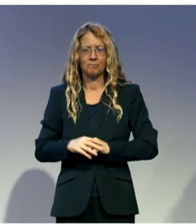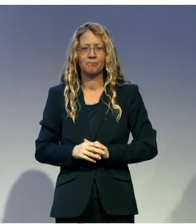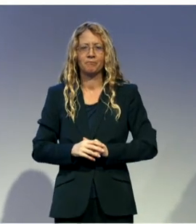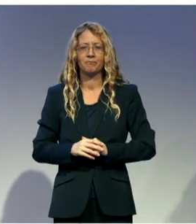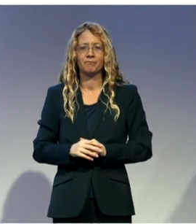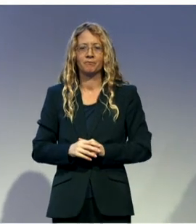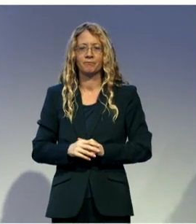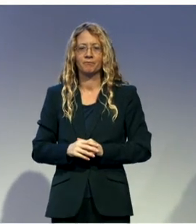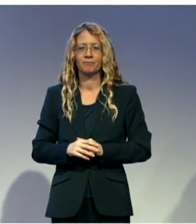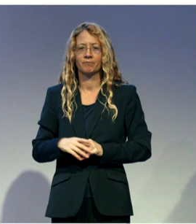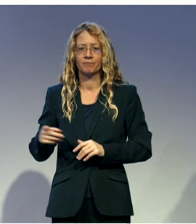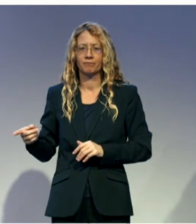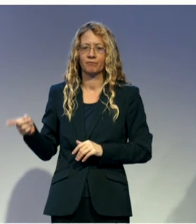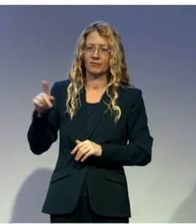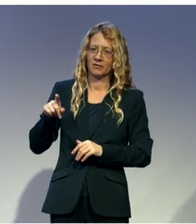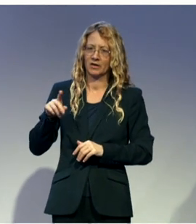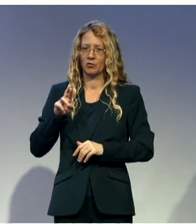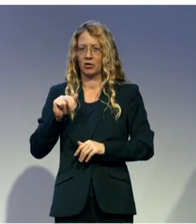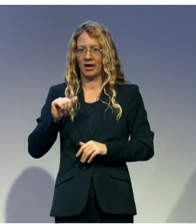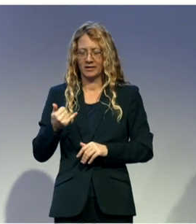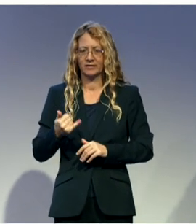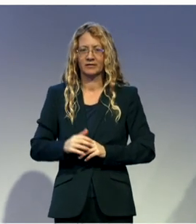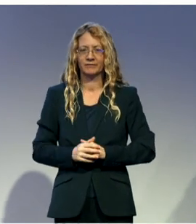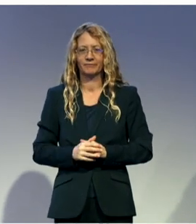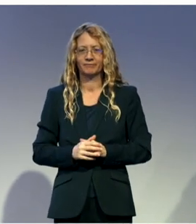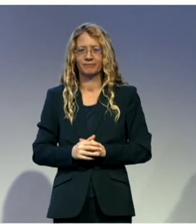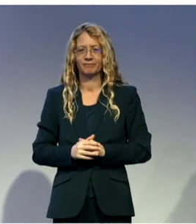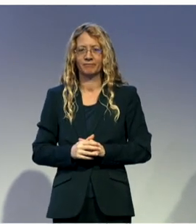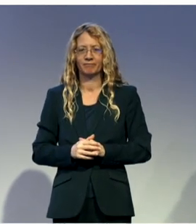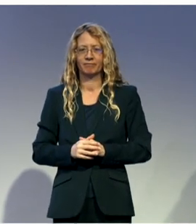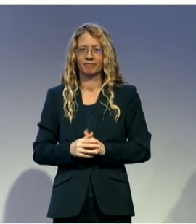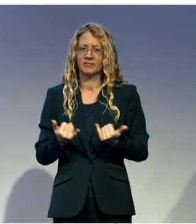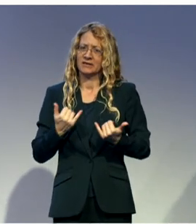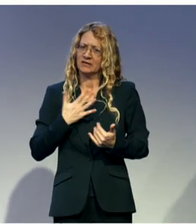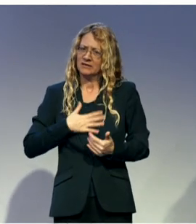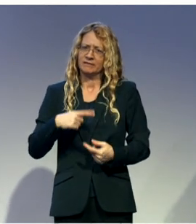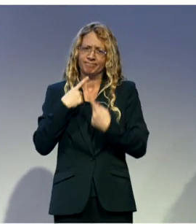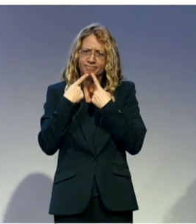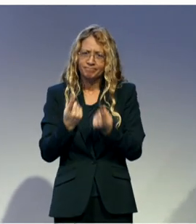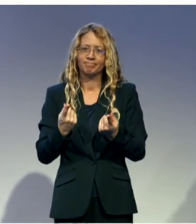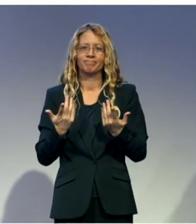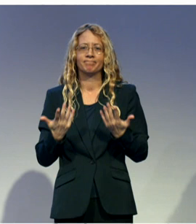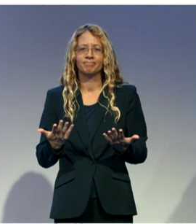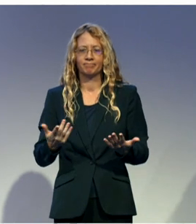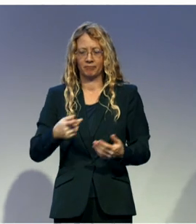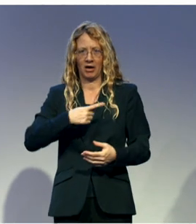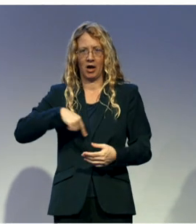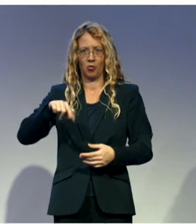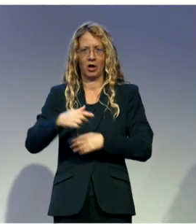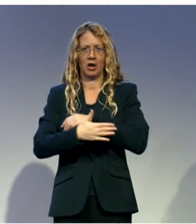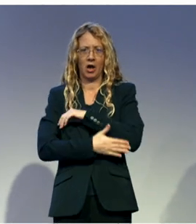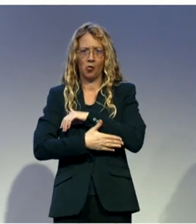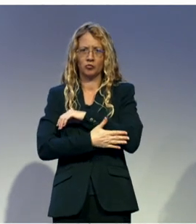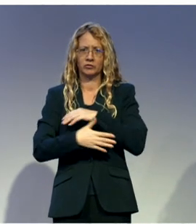privilege and honor for our organization to be a part of this